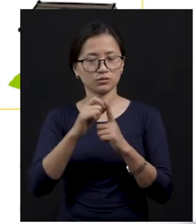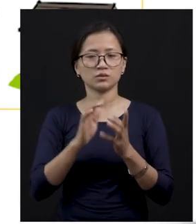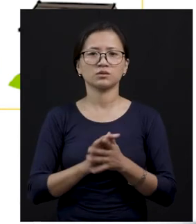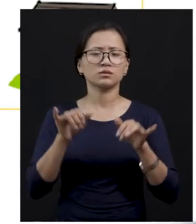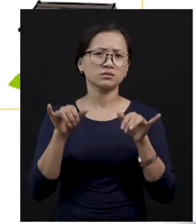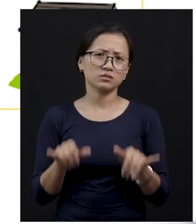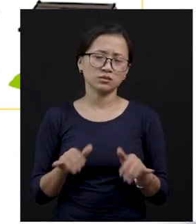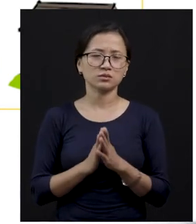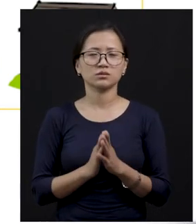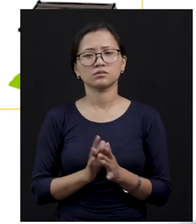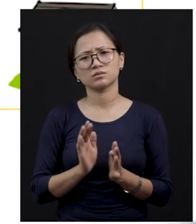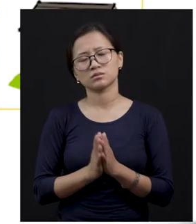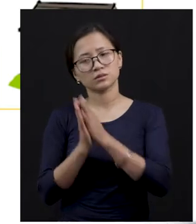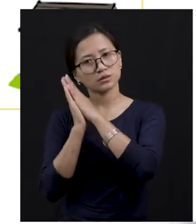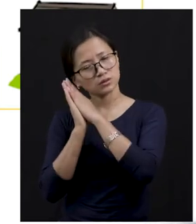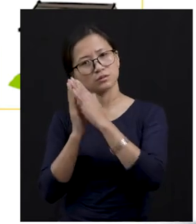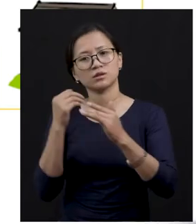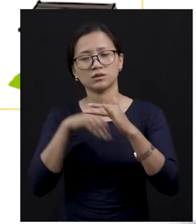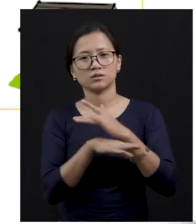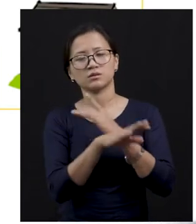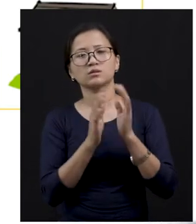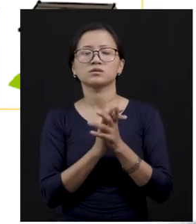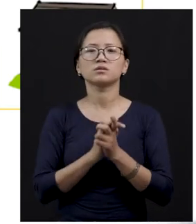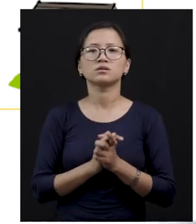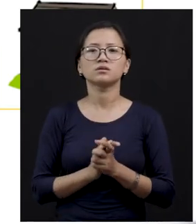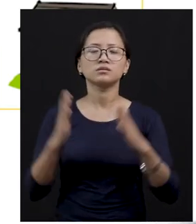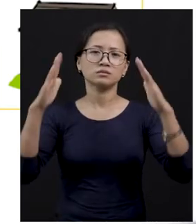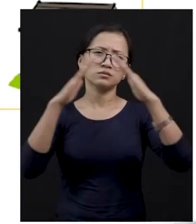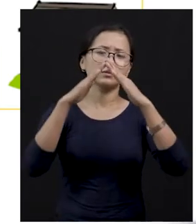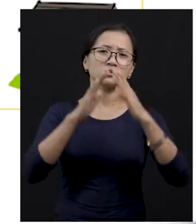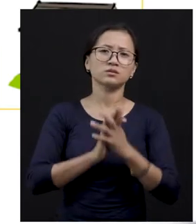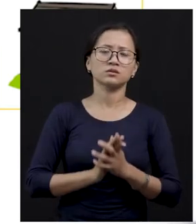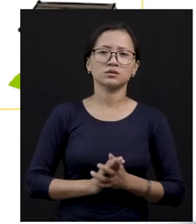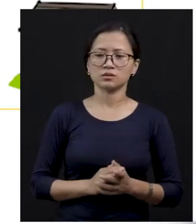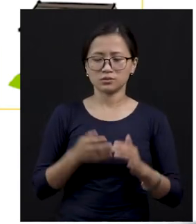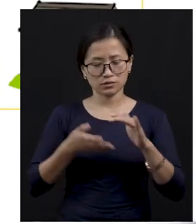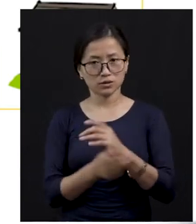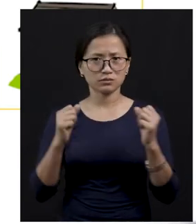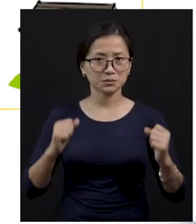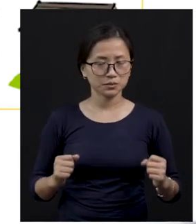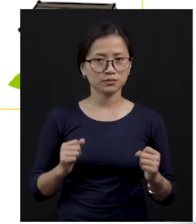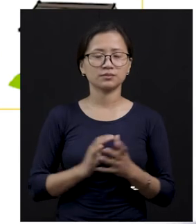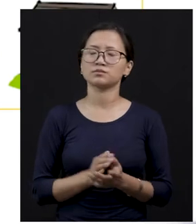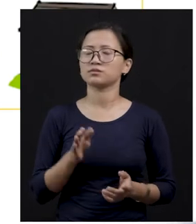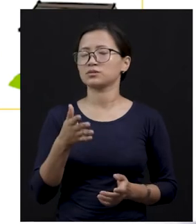they don't simply sleep under the, you know, under the house or under the chair. No, they don't sleep